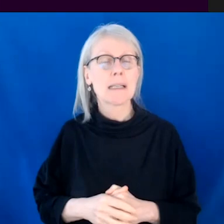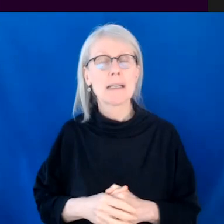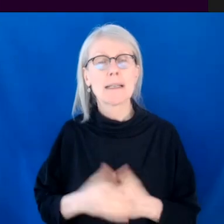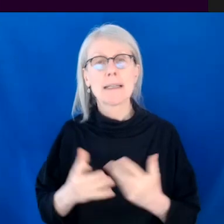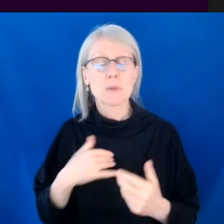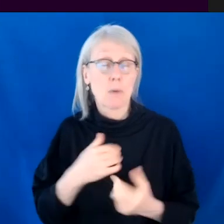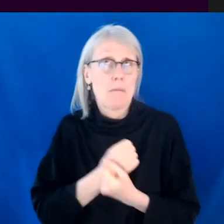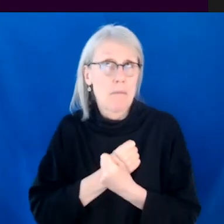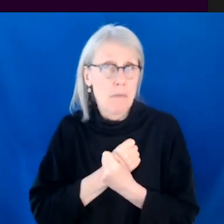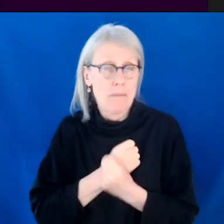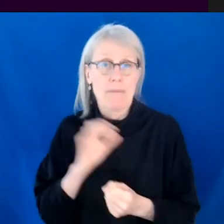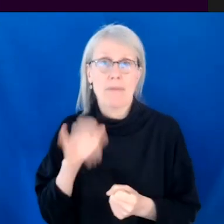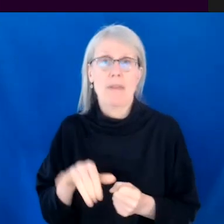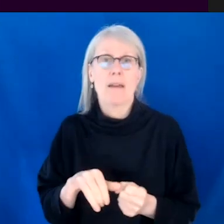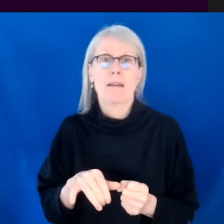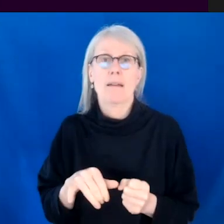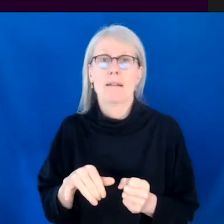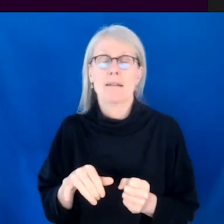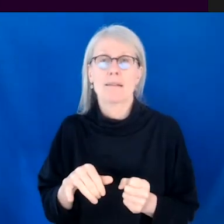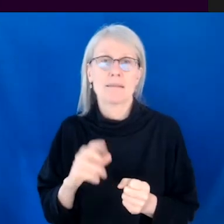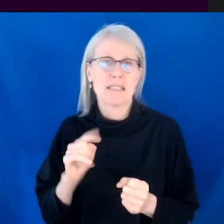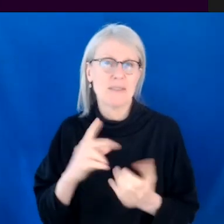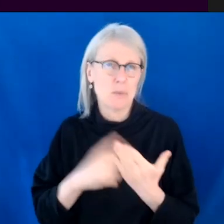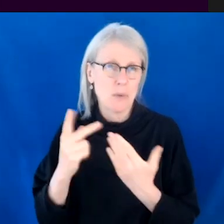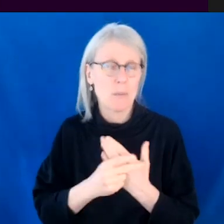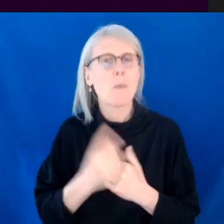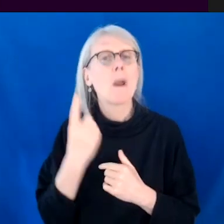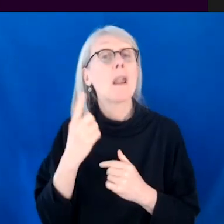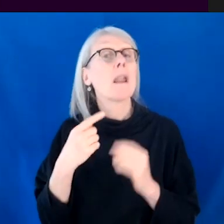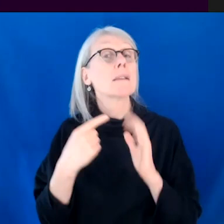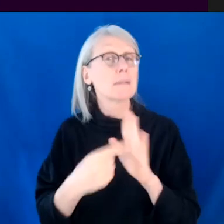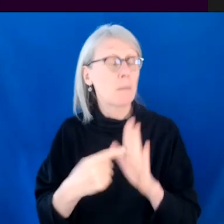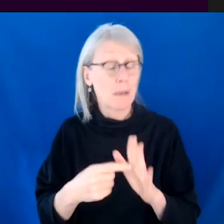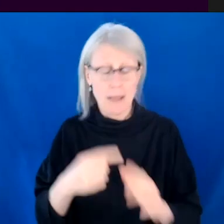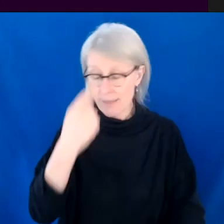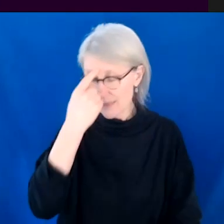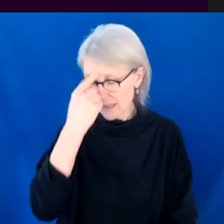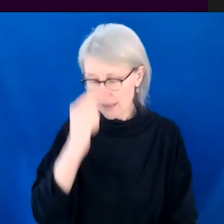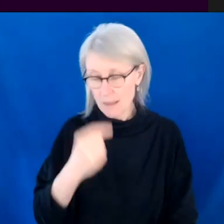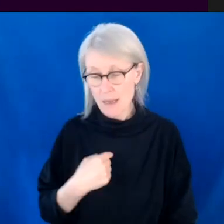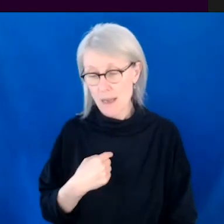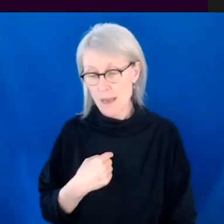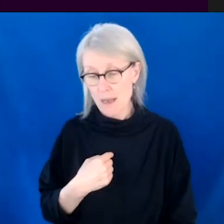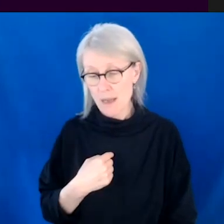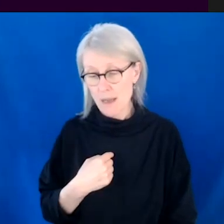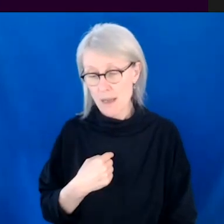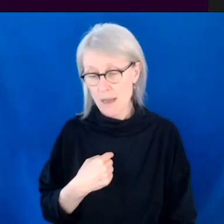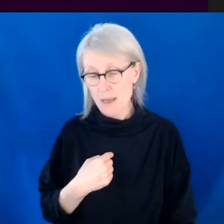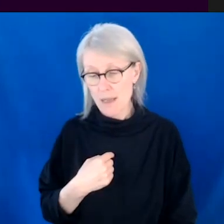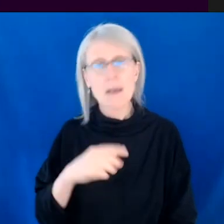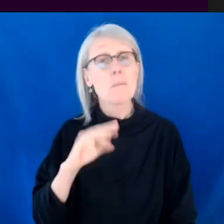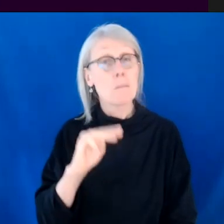loved writing that show, but just to give a reference that people might know, I think that I would say I'm a lot like